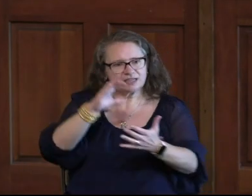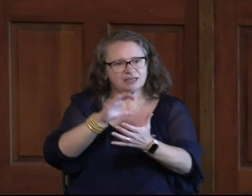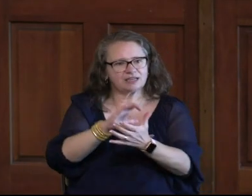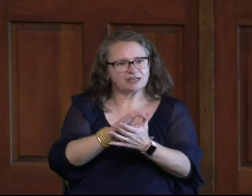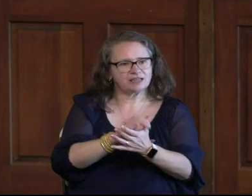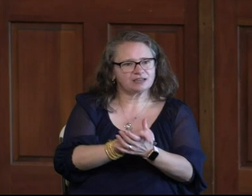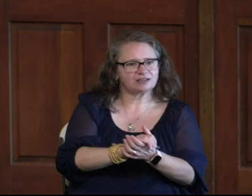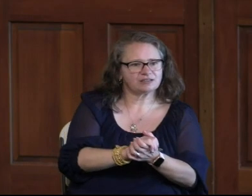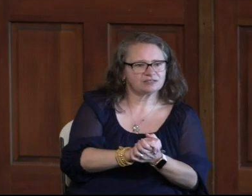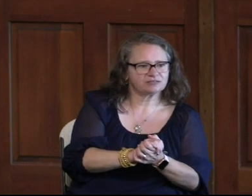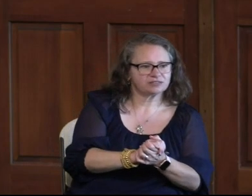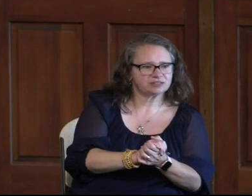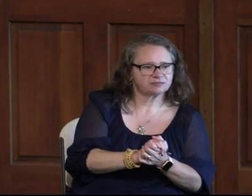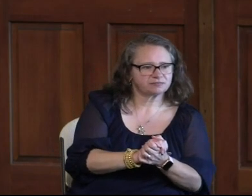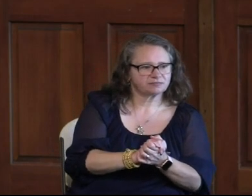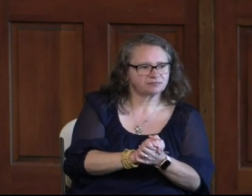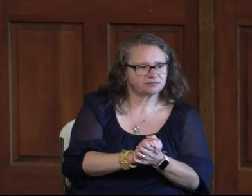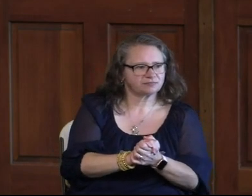believe